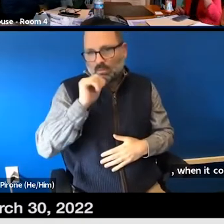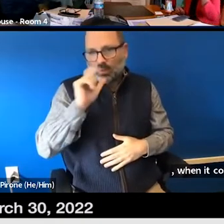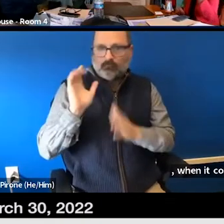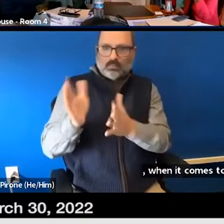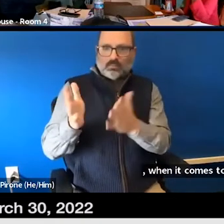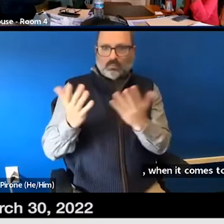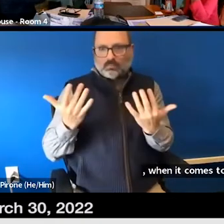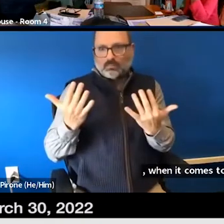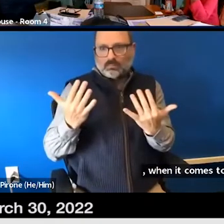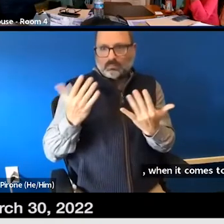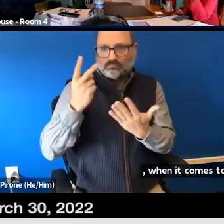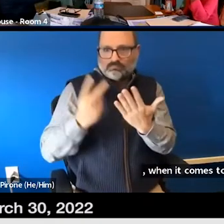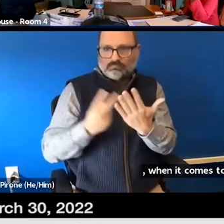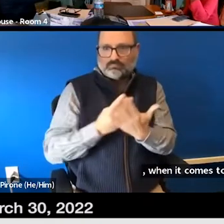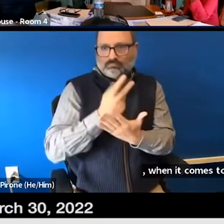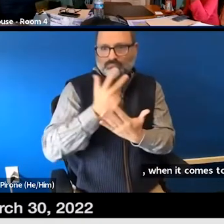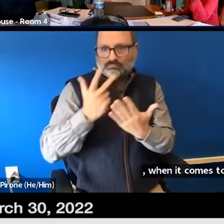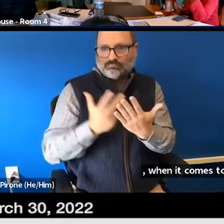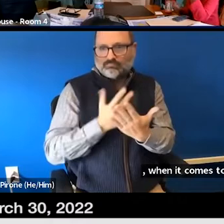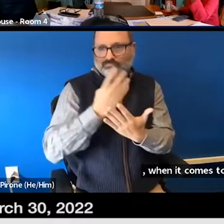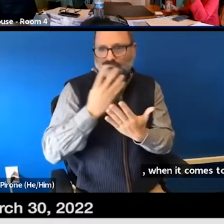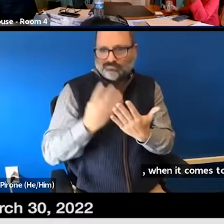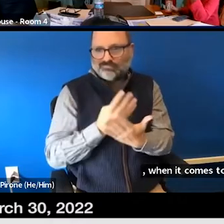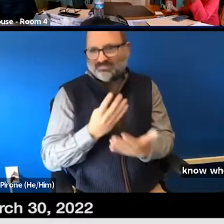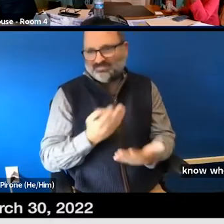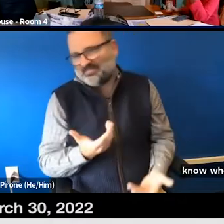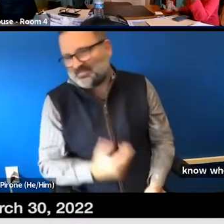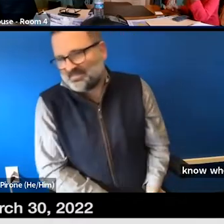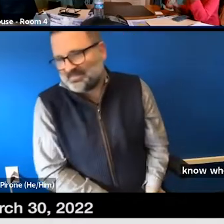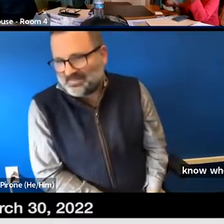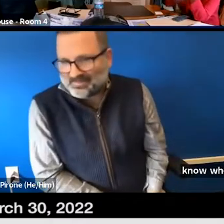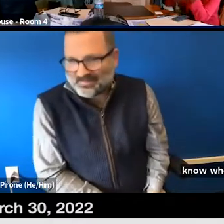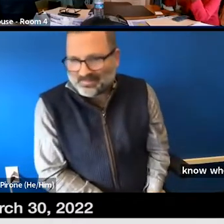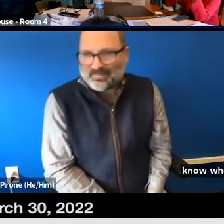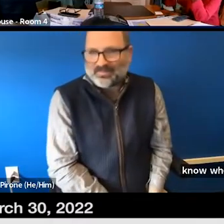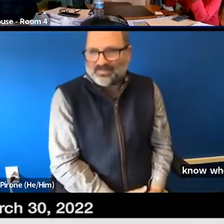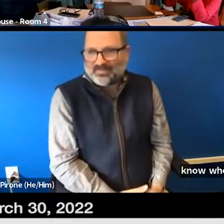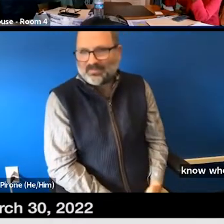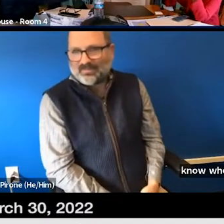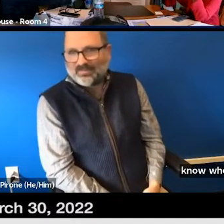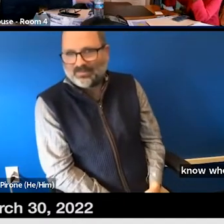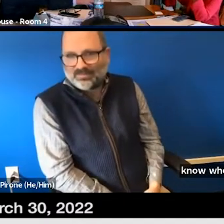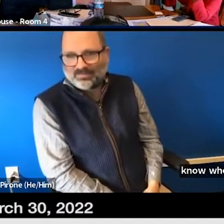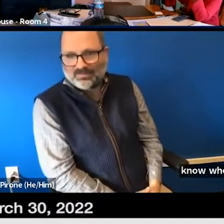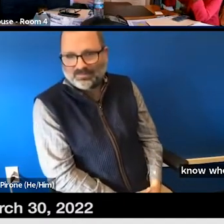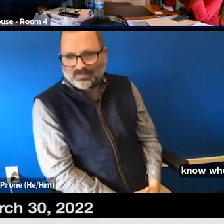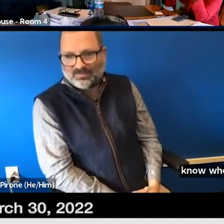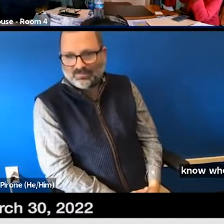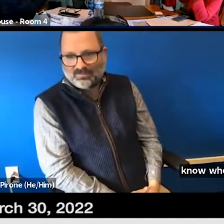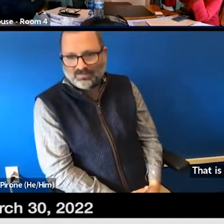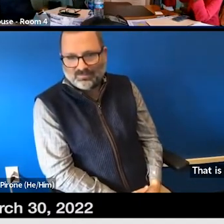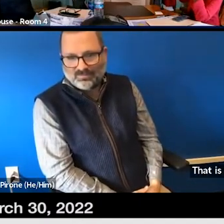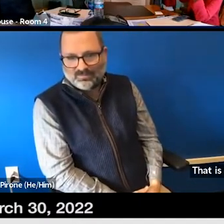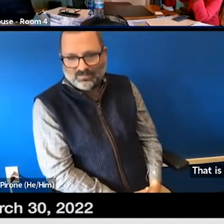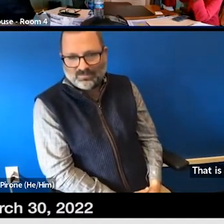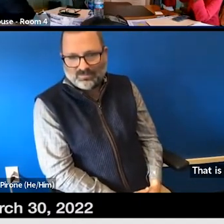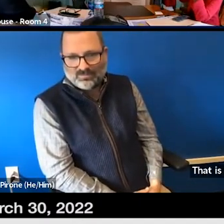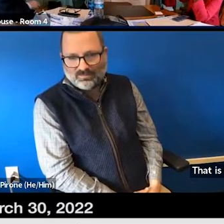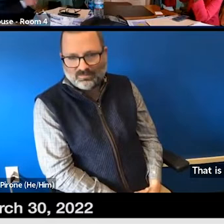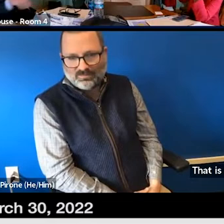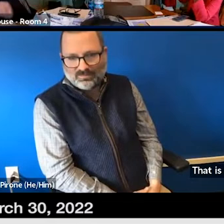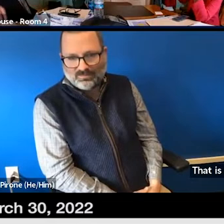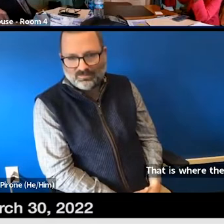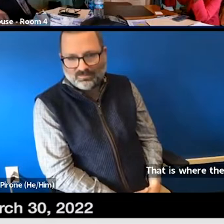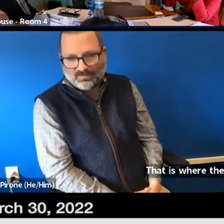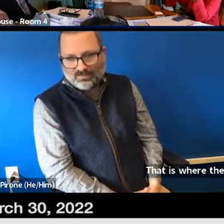first group, you know, that is where there's going to be, you know, a cost factor in those testimonies that